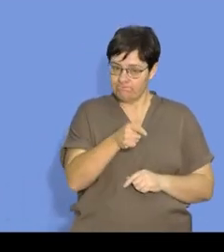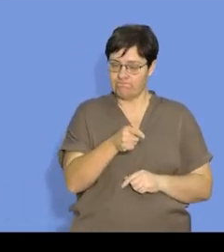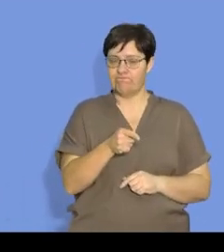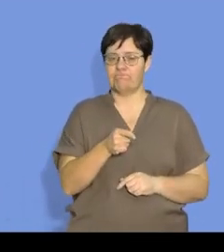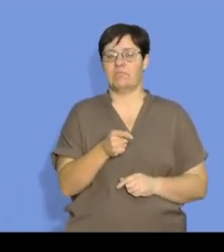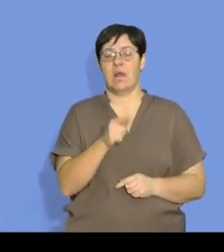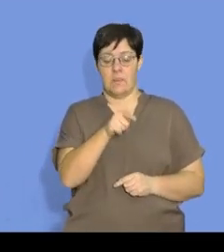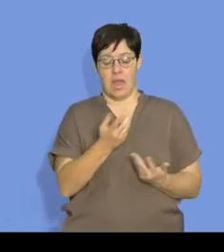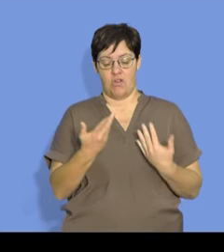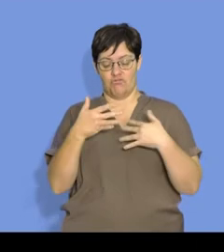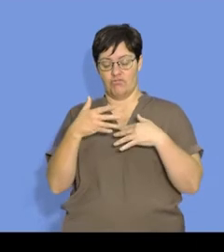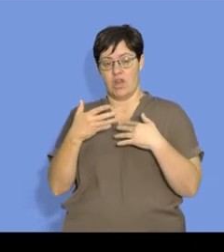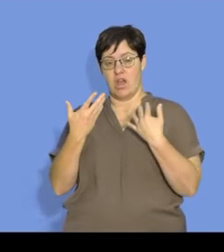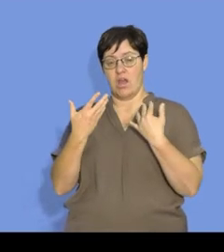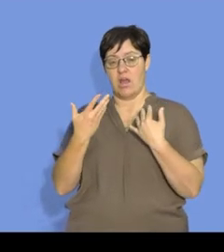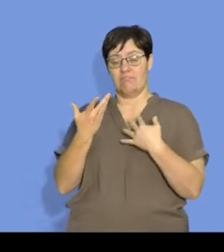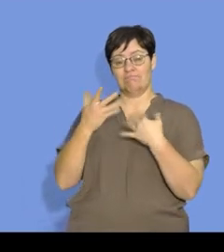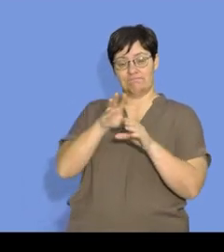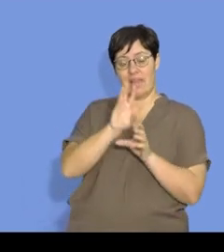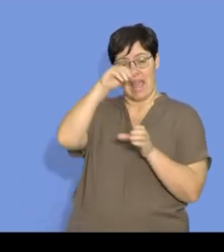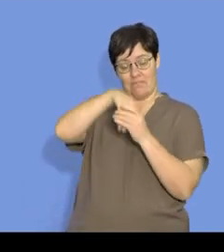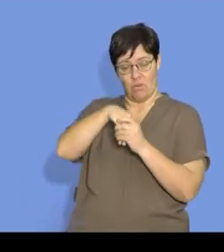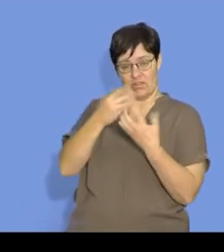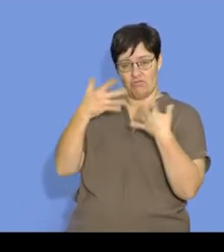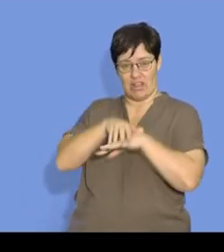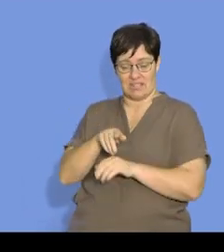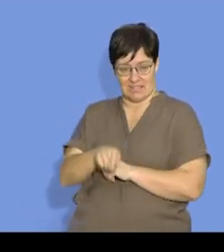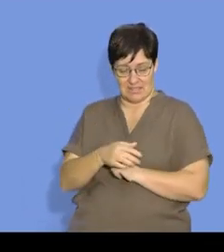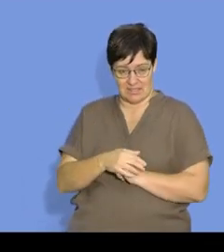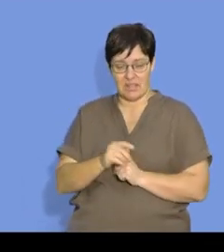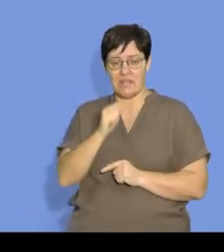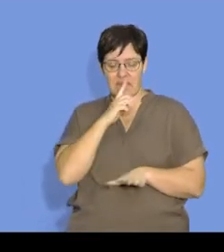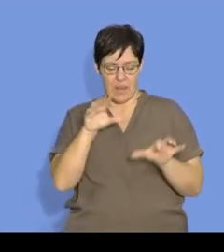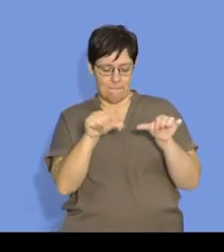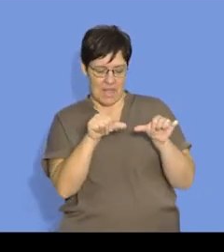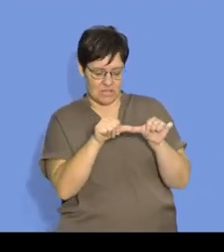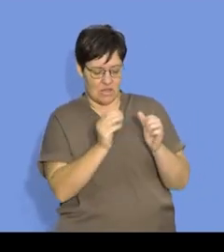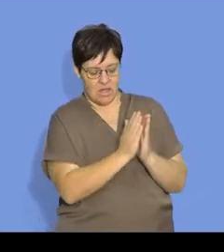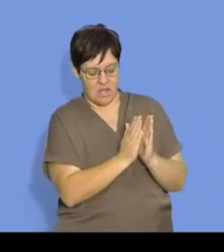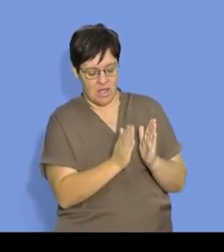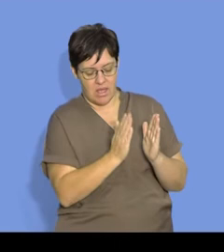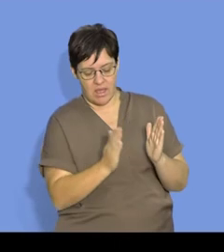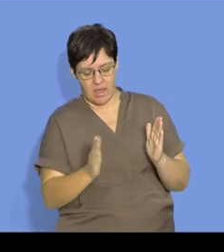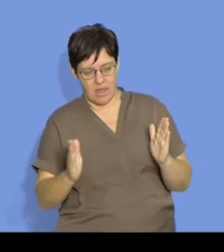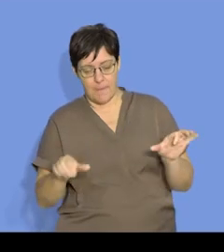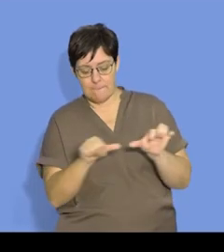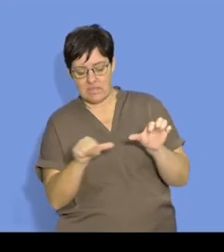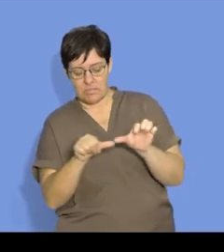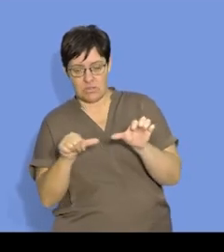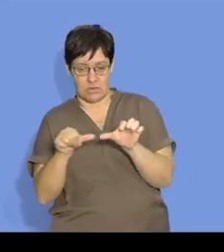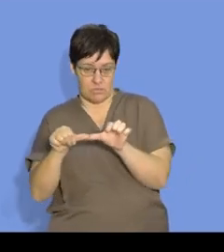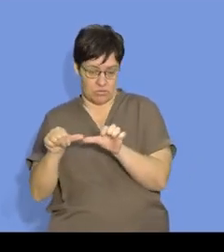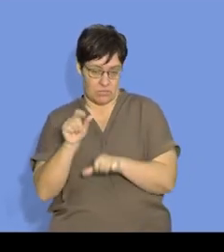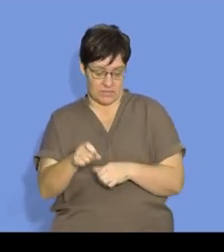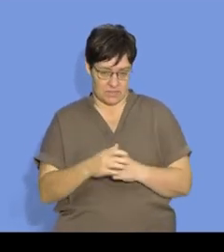and then we obviously have to do the measurement over regular time intervals. An example